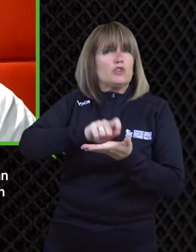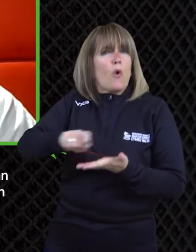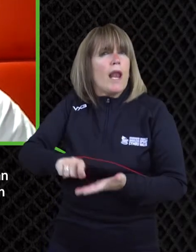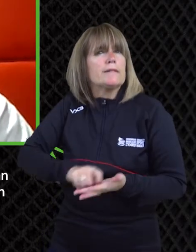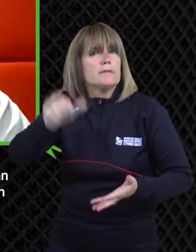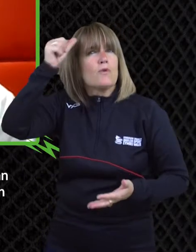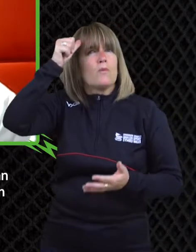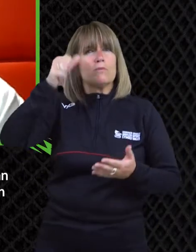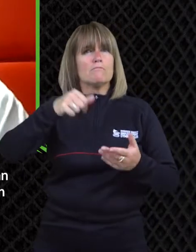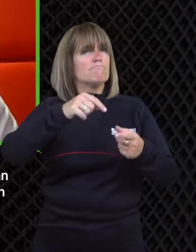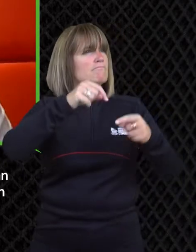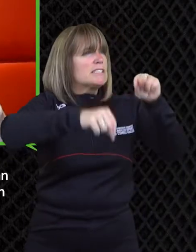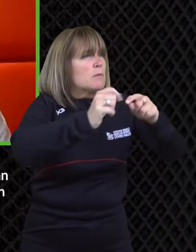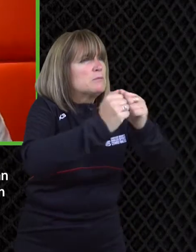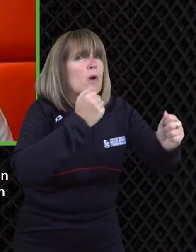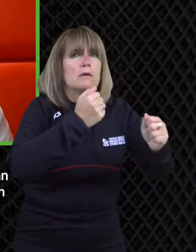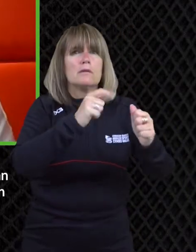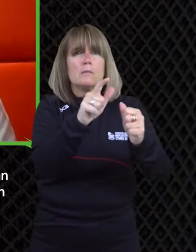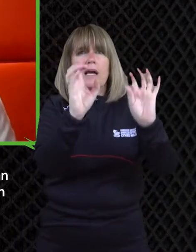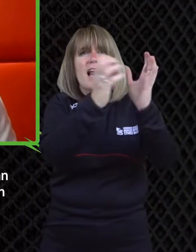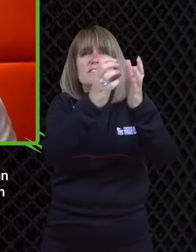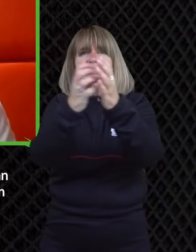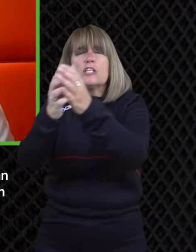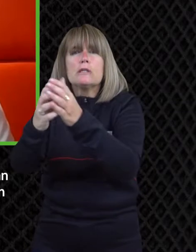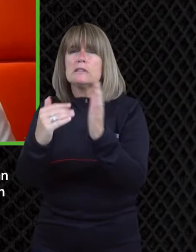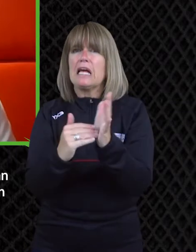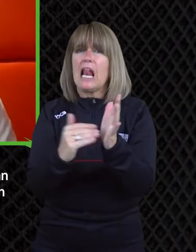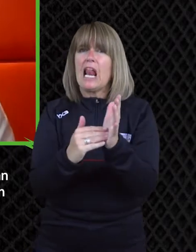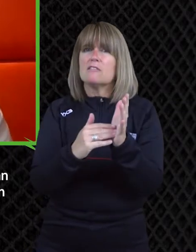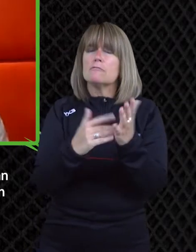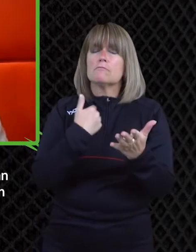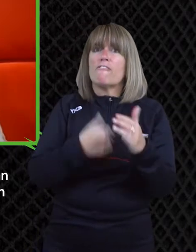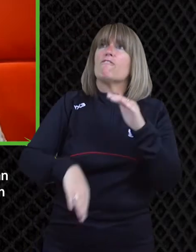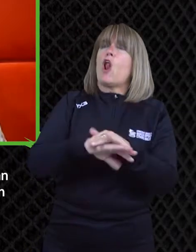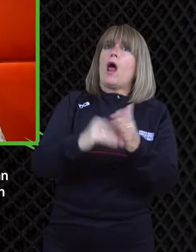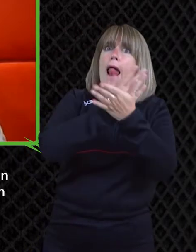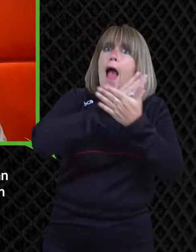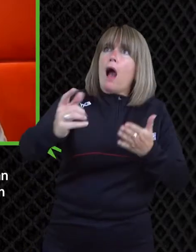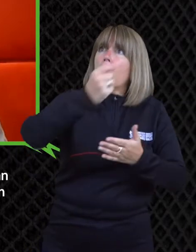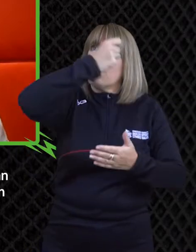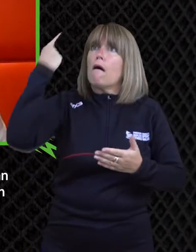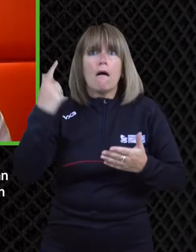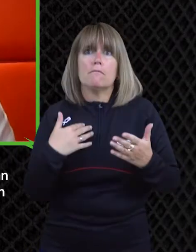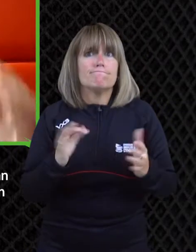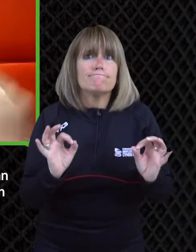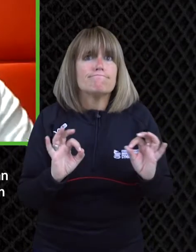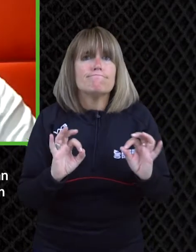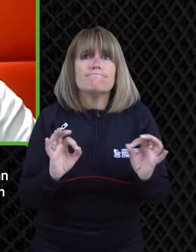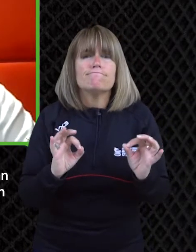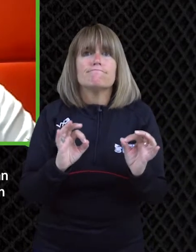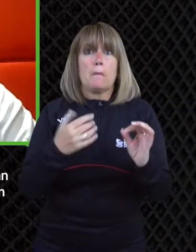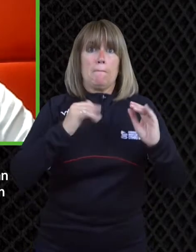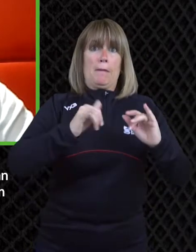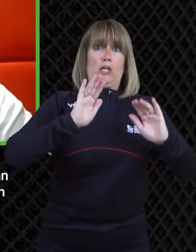as a journalist i i you know i know disability sport but the classification system still yeah i don't